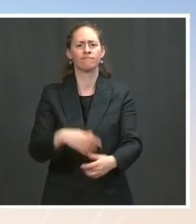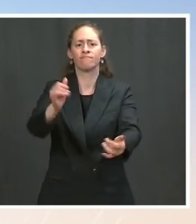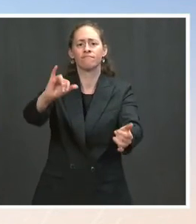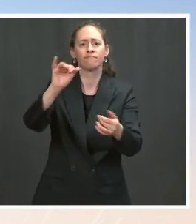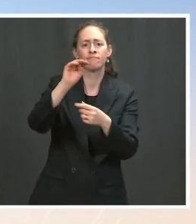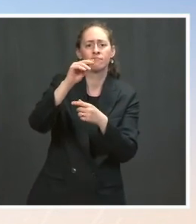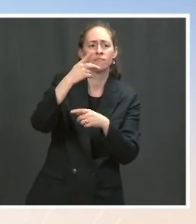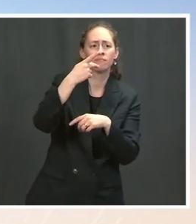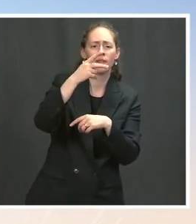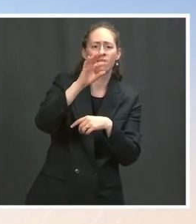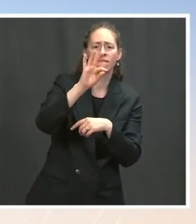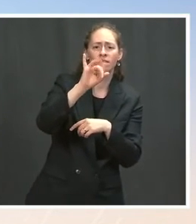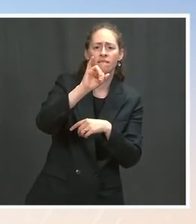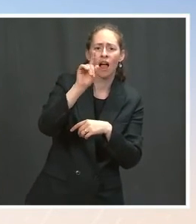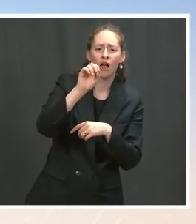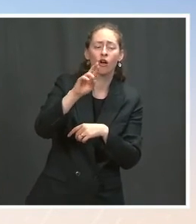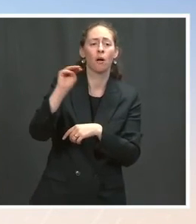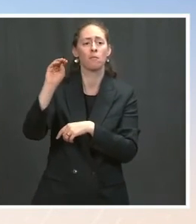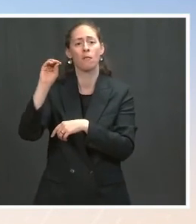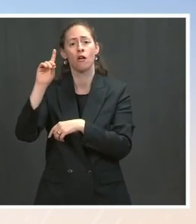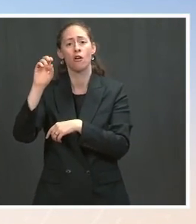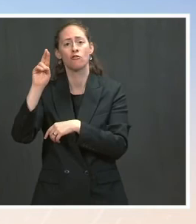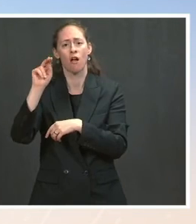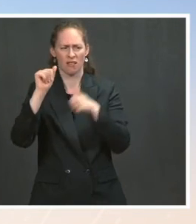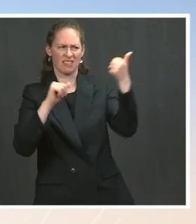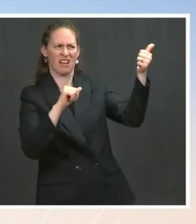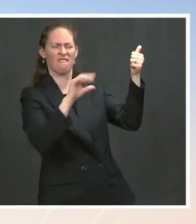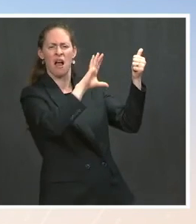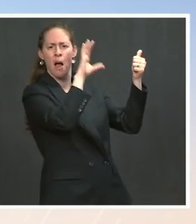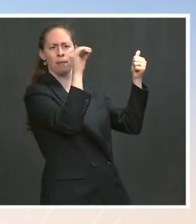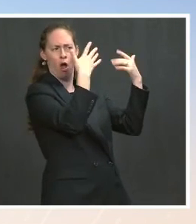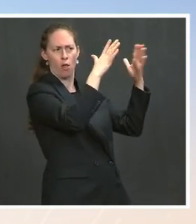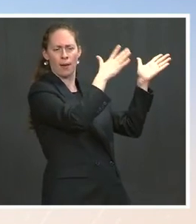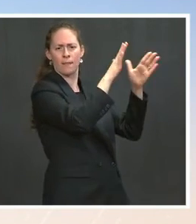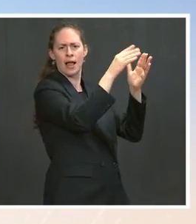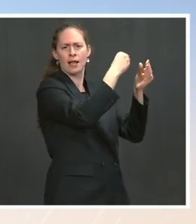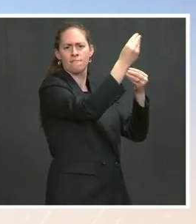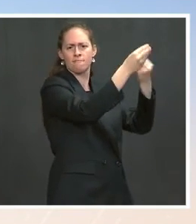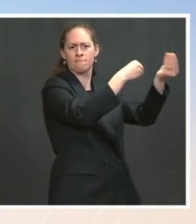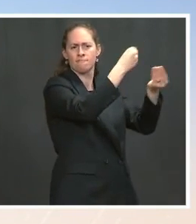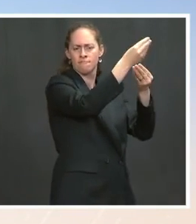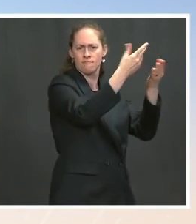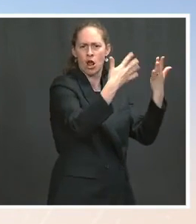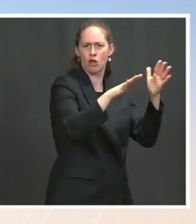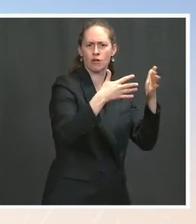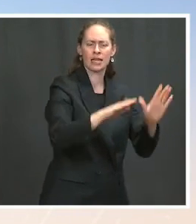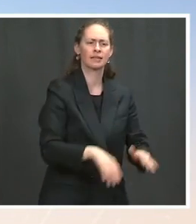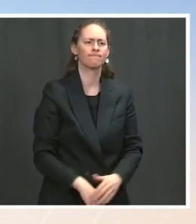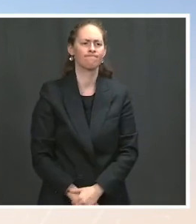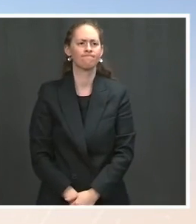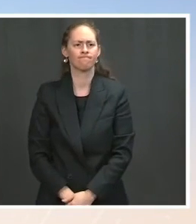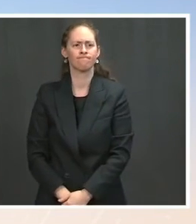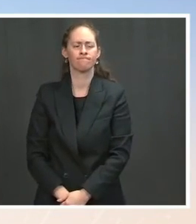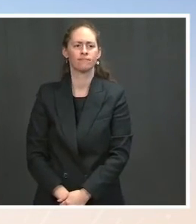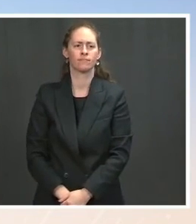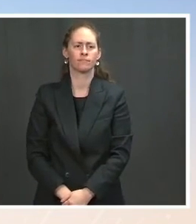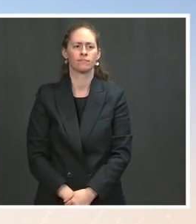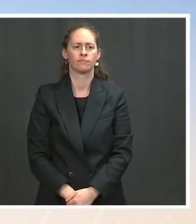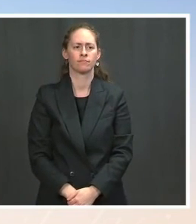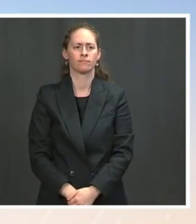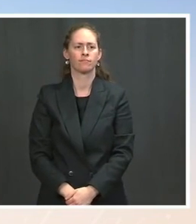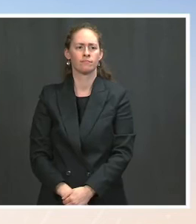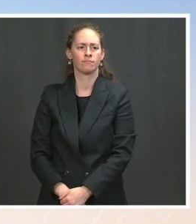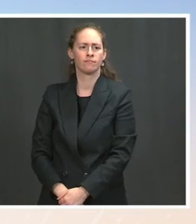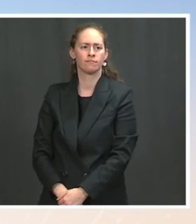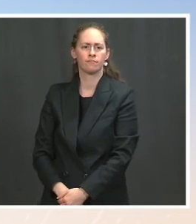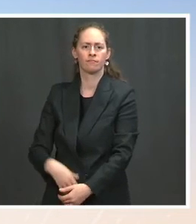of course we've announced that we are going to share 60 million doses 10 million of which as josh referred to or alluded to